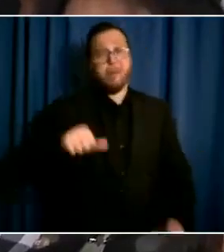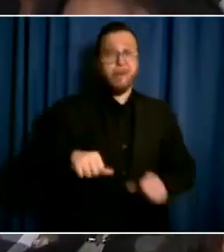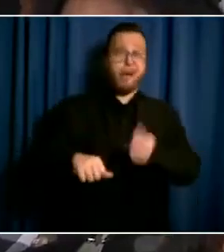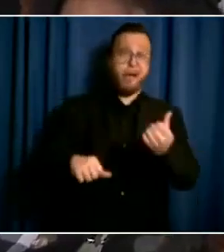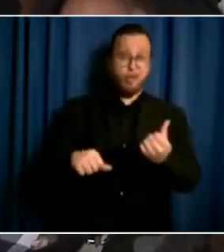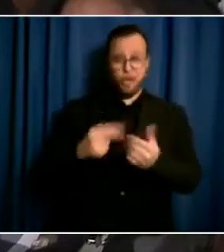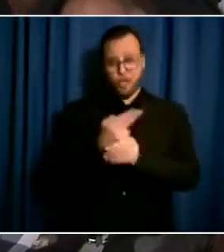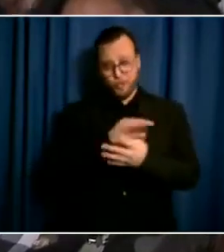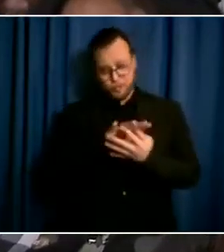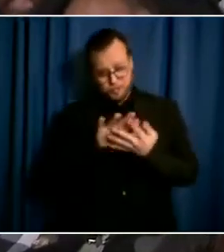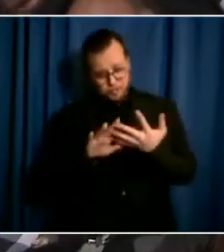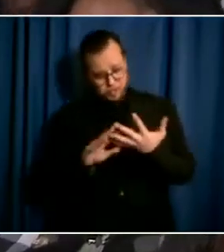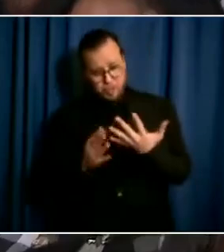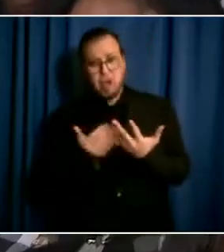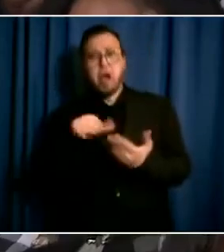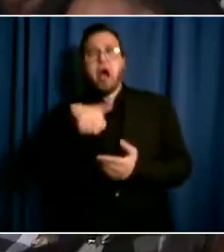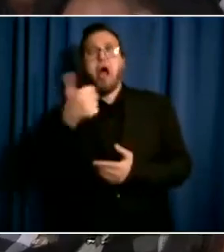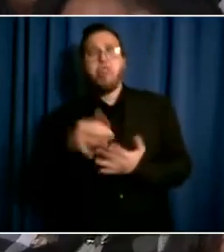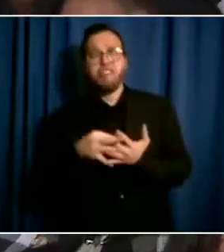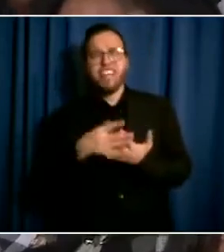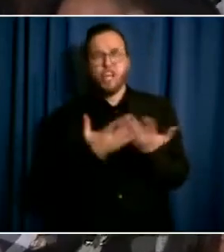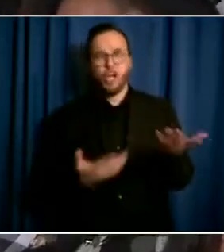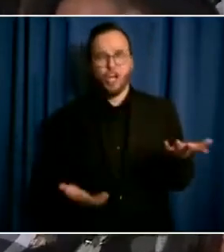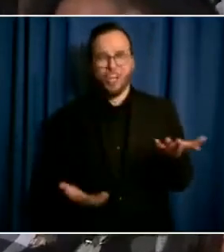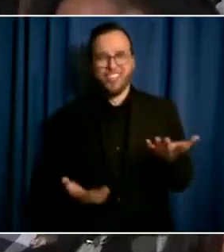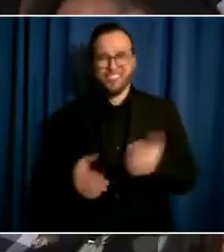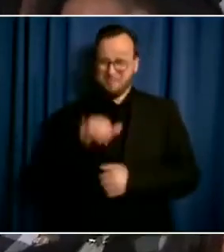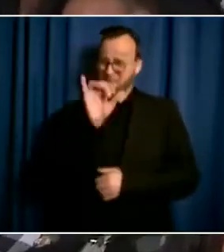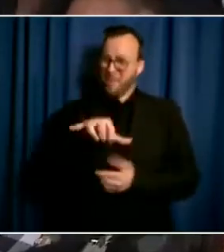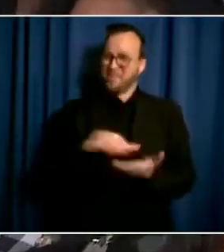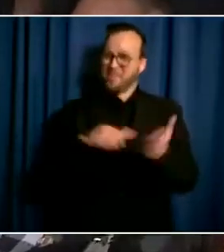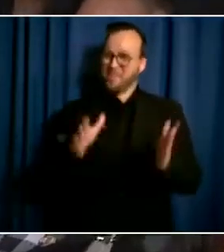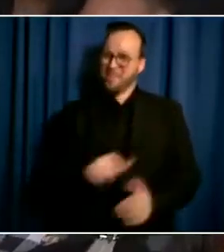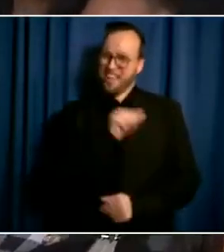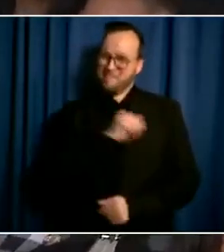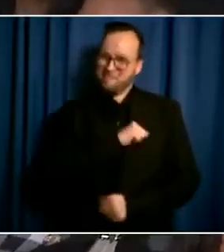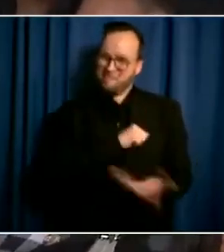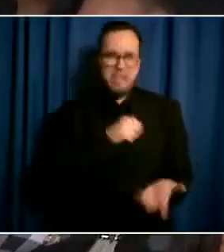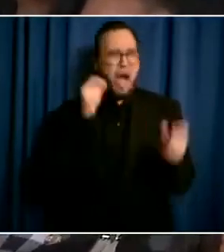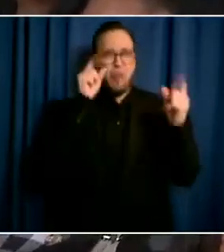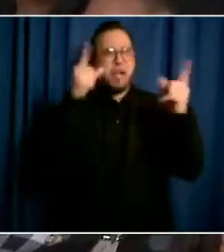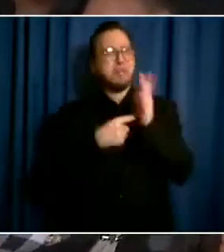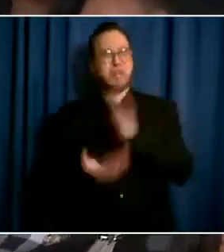finger, you know. But that's New Yorkers, you know, I wake up in the morning at some time and look at myself and I give myself the finger.